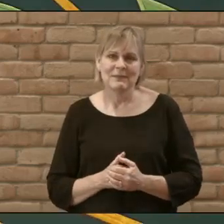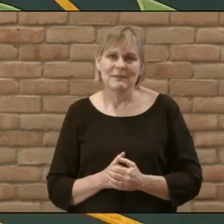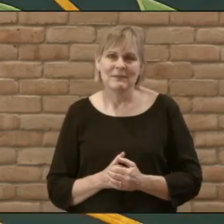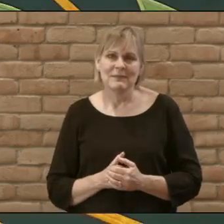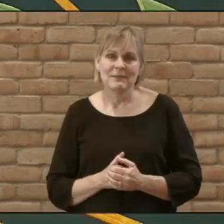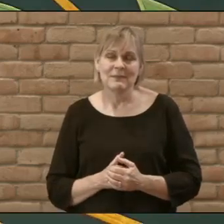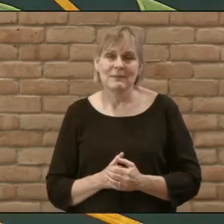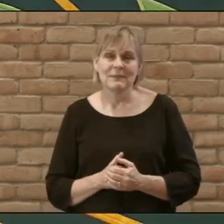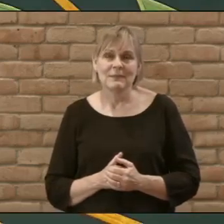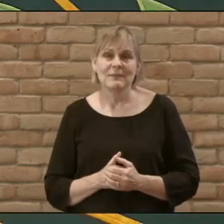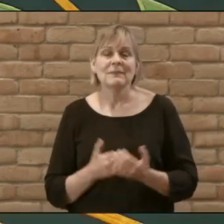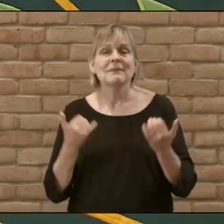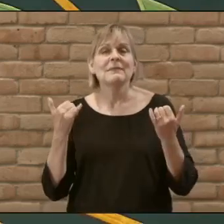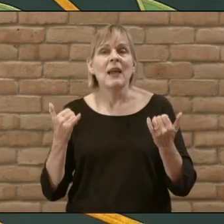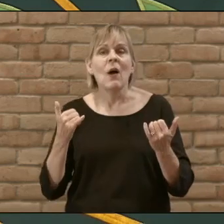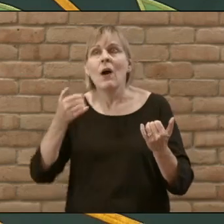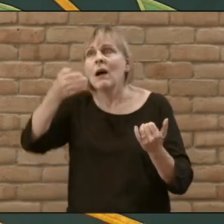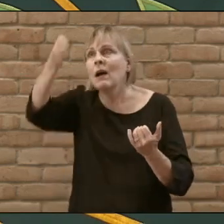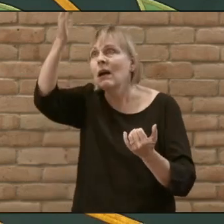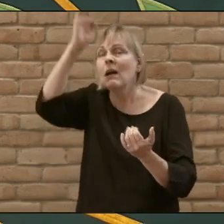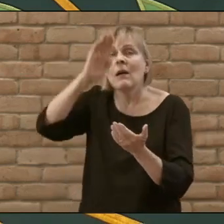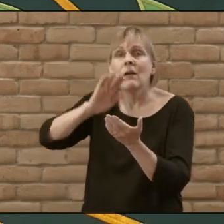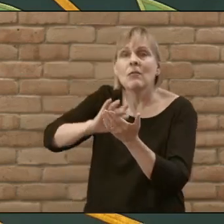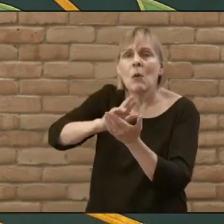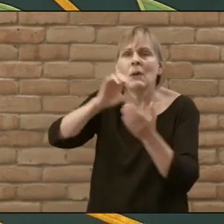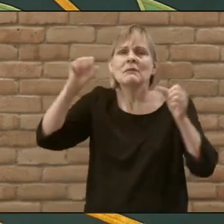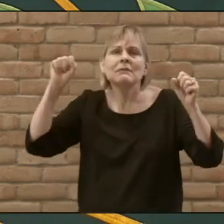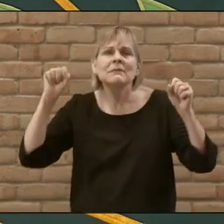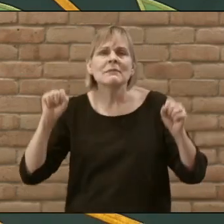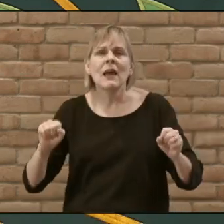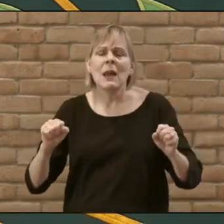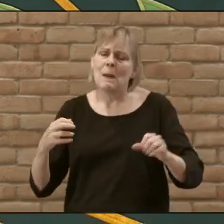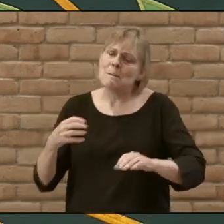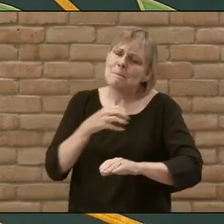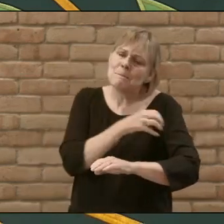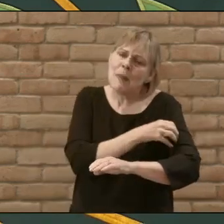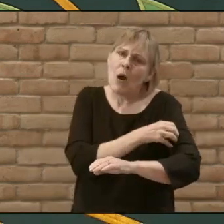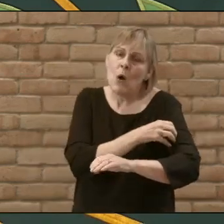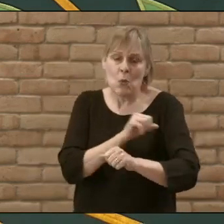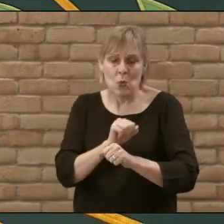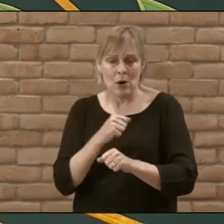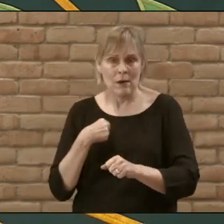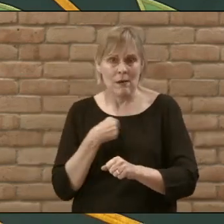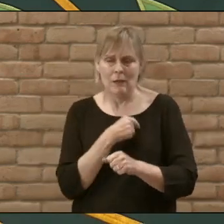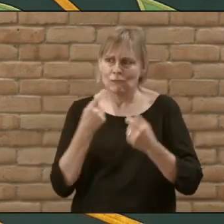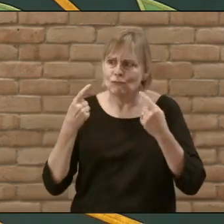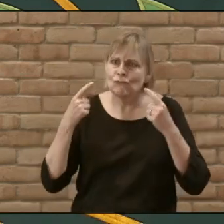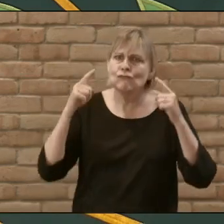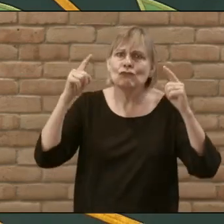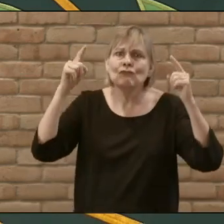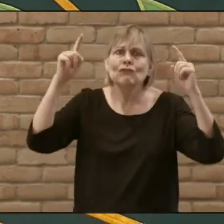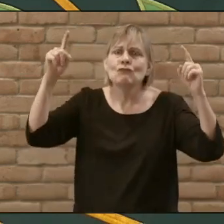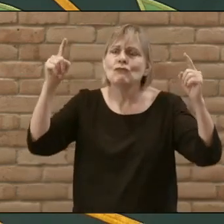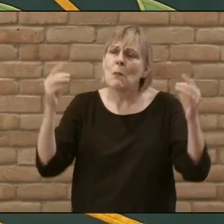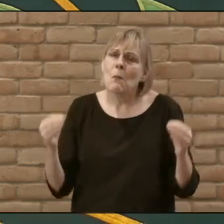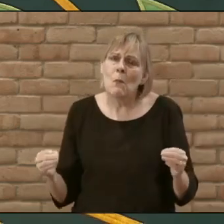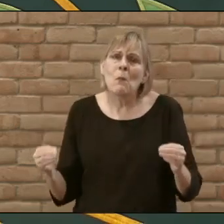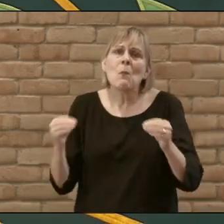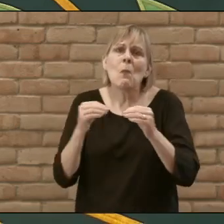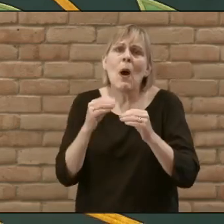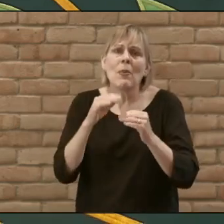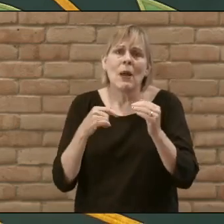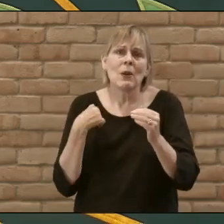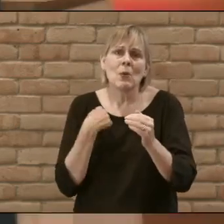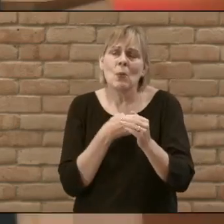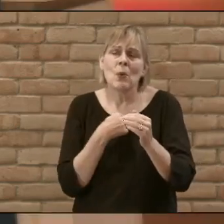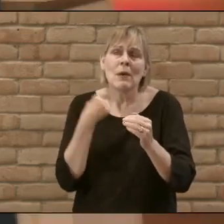now all glory to God who is able through his mighty power at work within us to accomplish infinitely more than we might ask